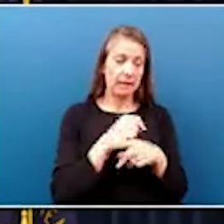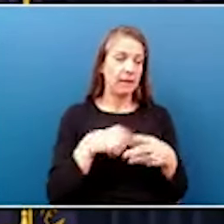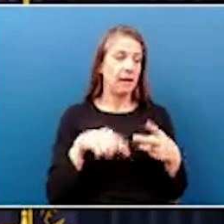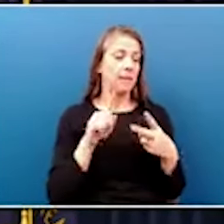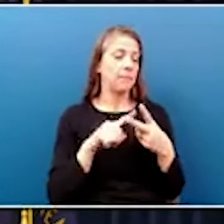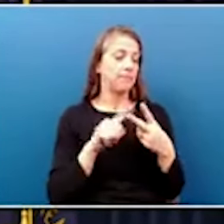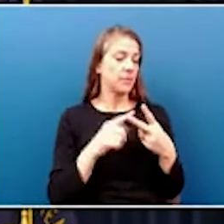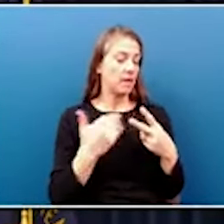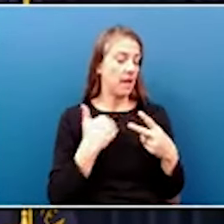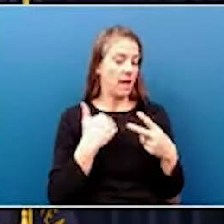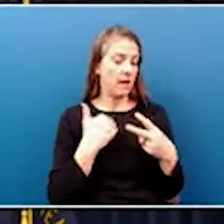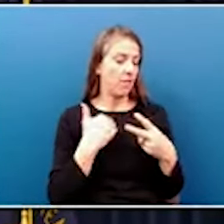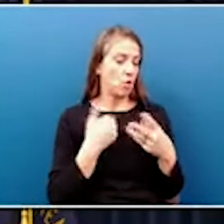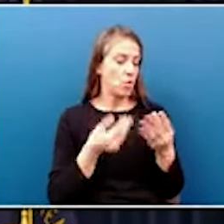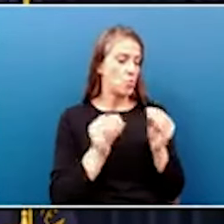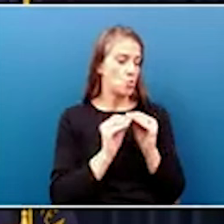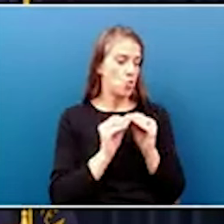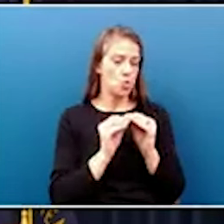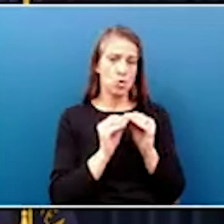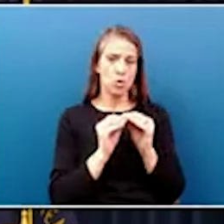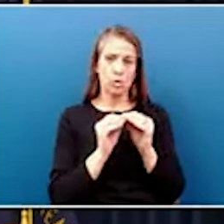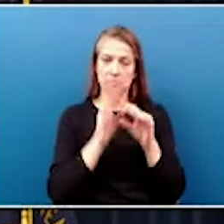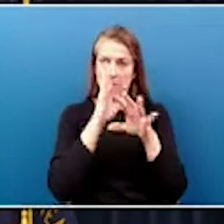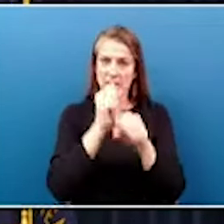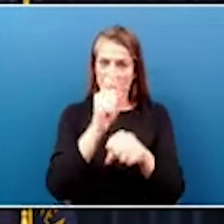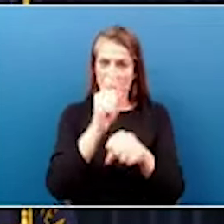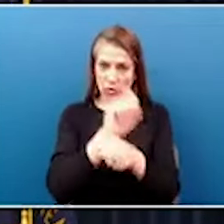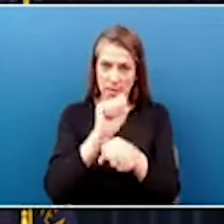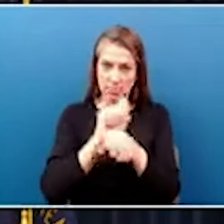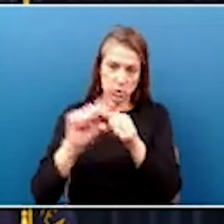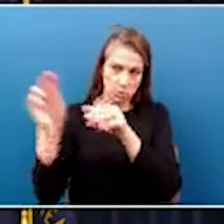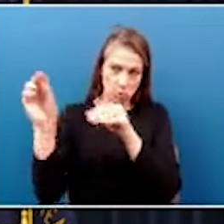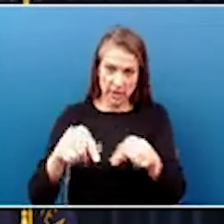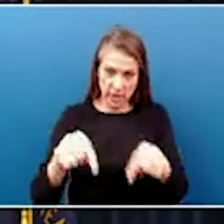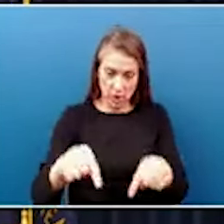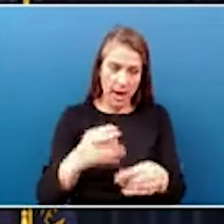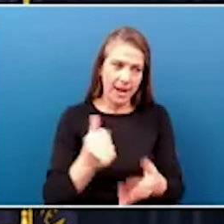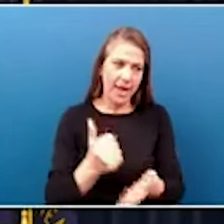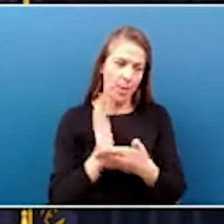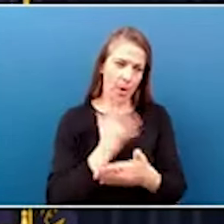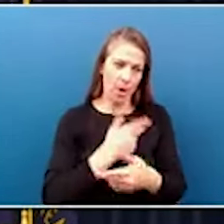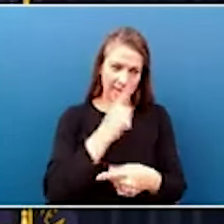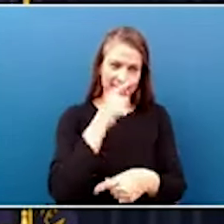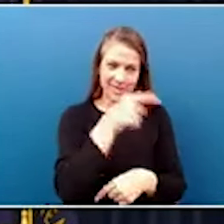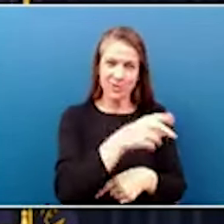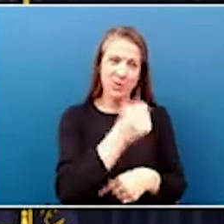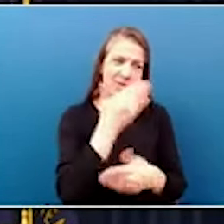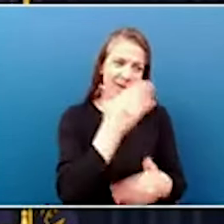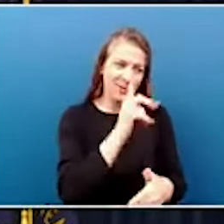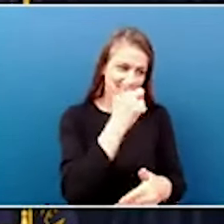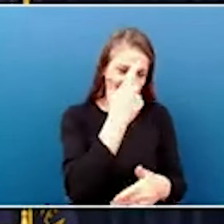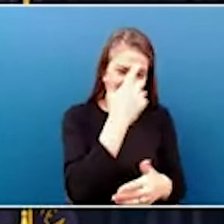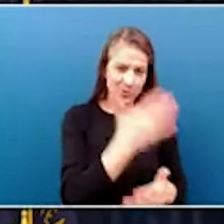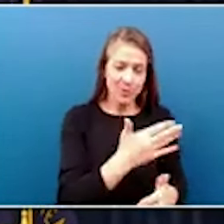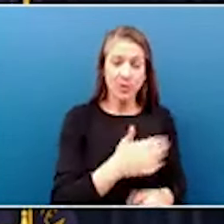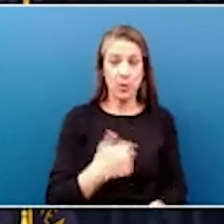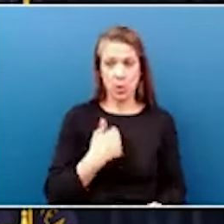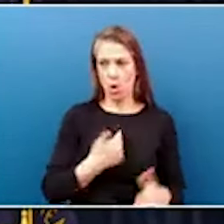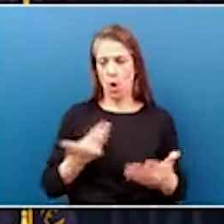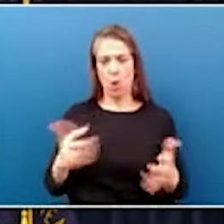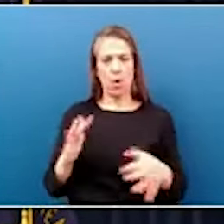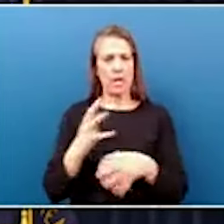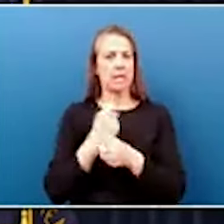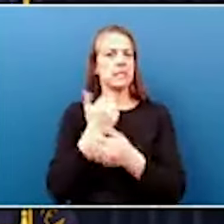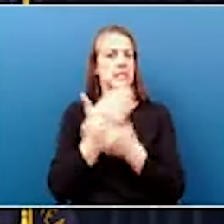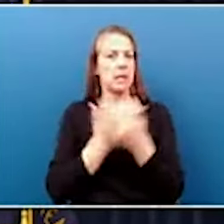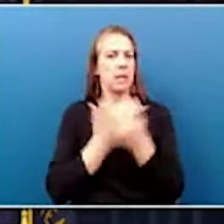magnet for jobs to come into our region and to also help our kids at Paintsville. So thank you Governor. We already received some funding from you